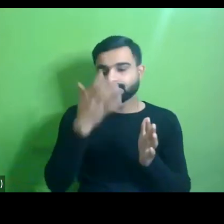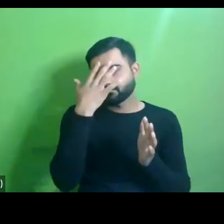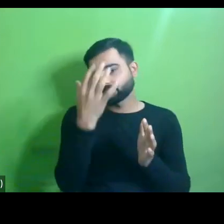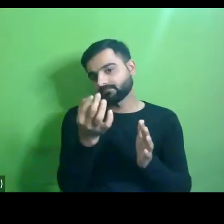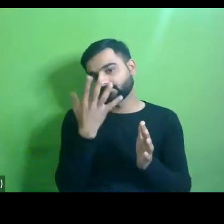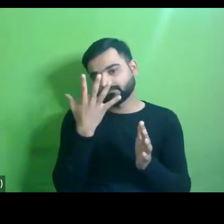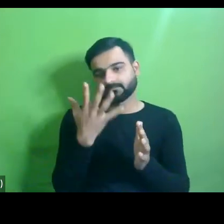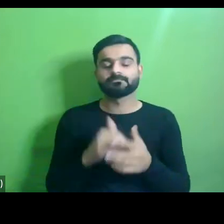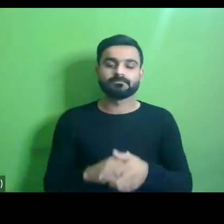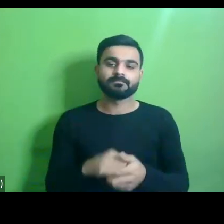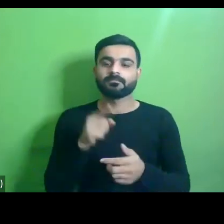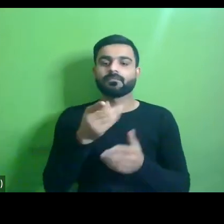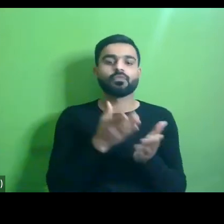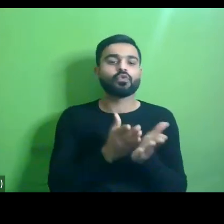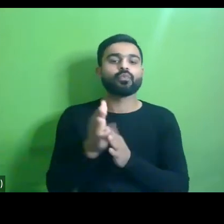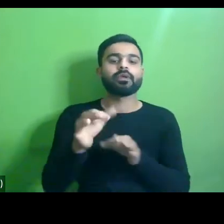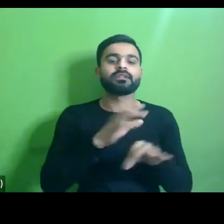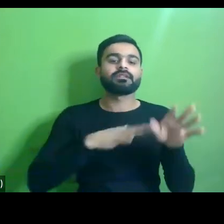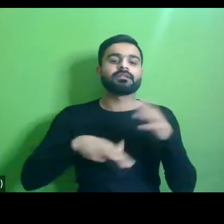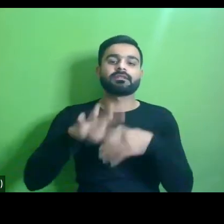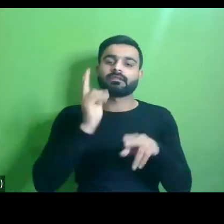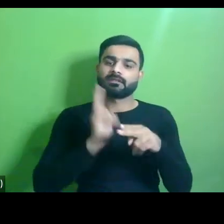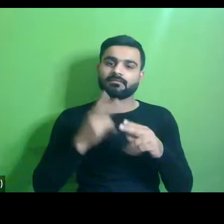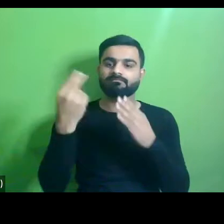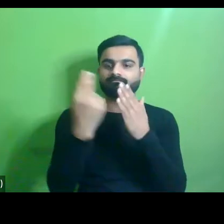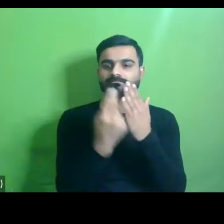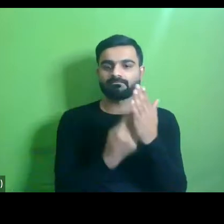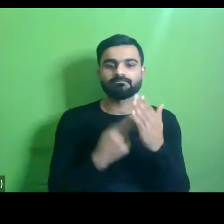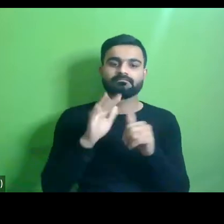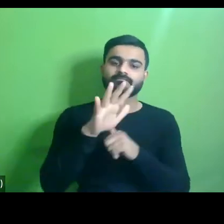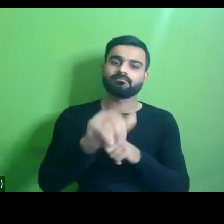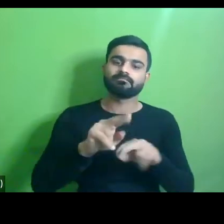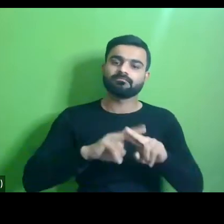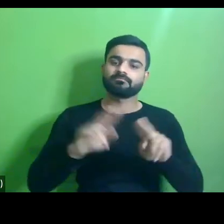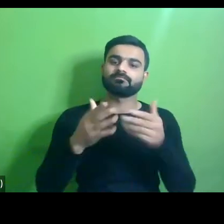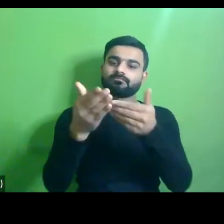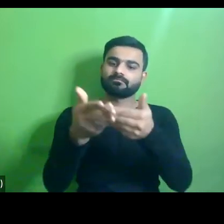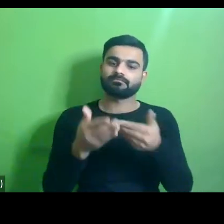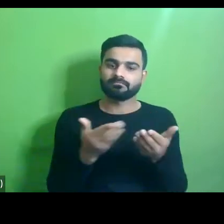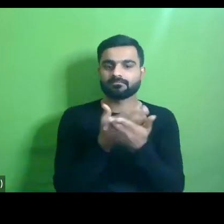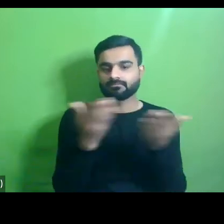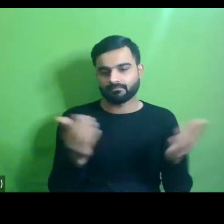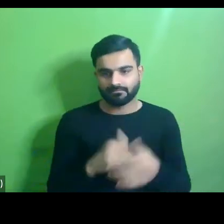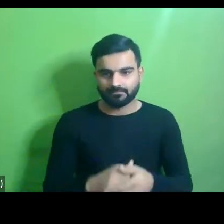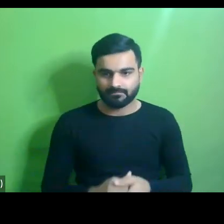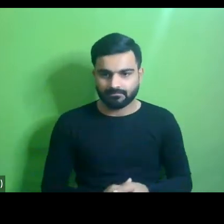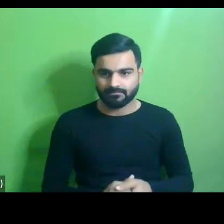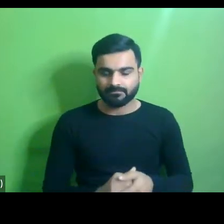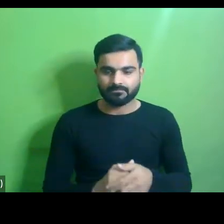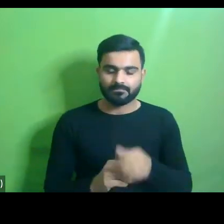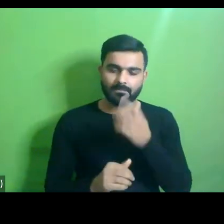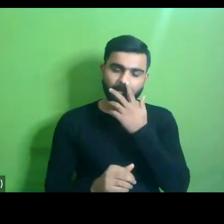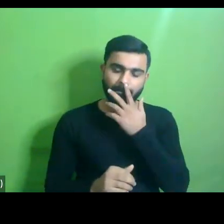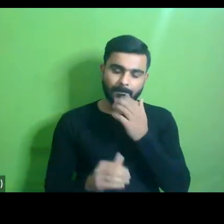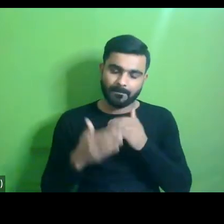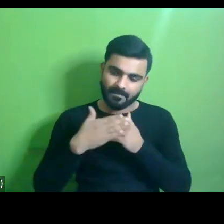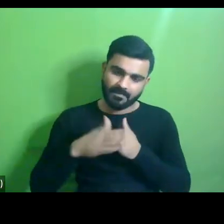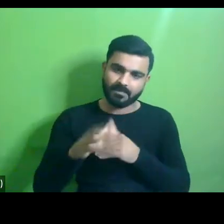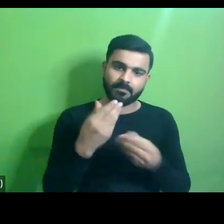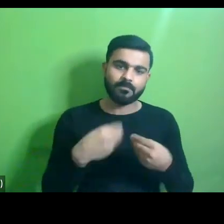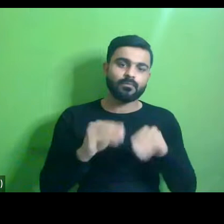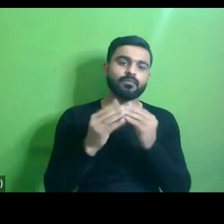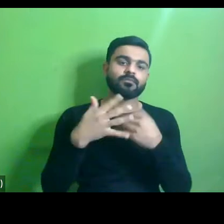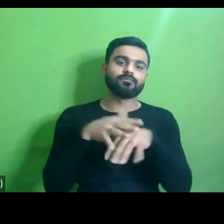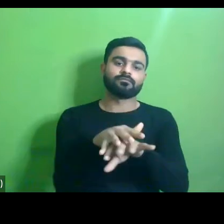and that is where cities have to be designed to be accessible and welcoming to everyone as a way of making it more inclusive